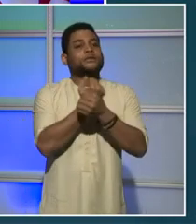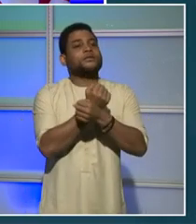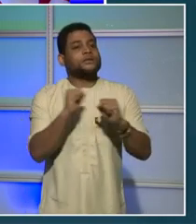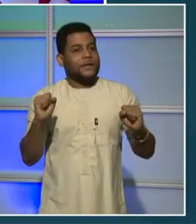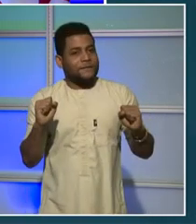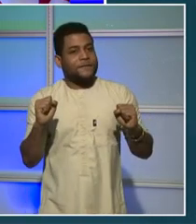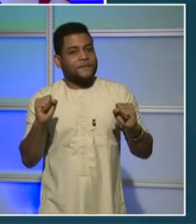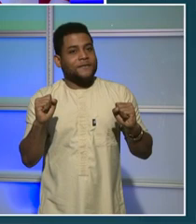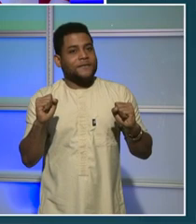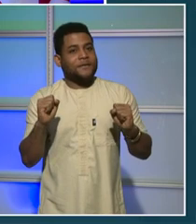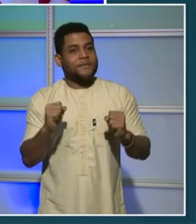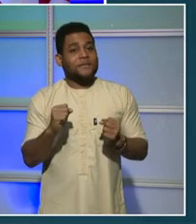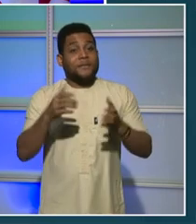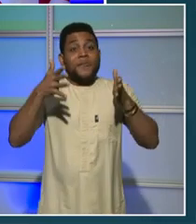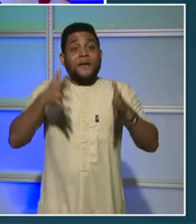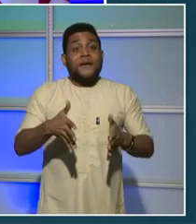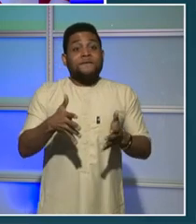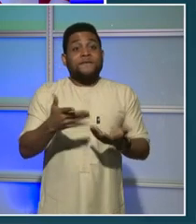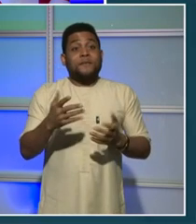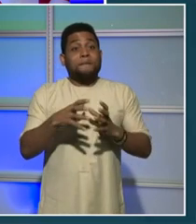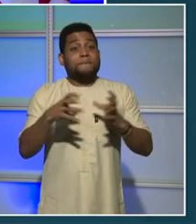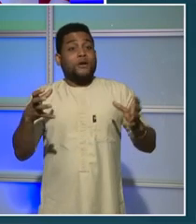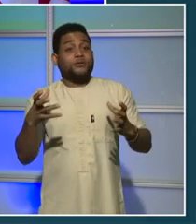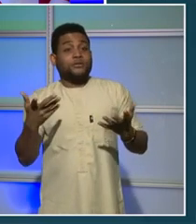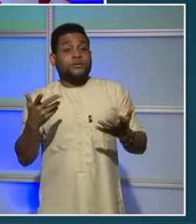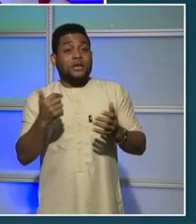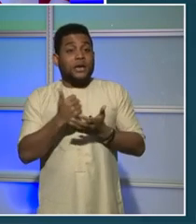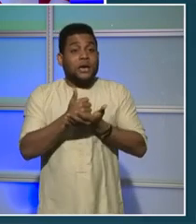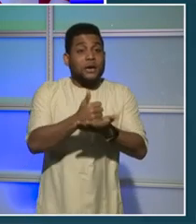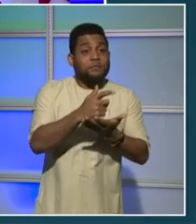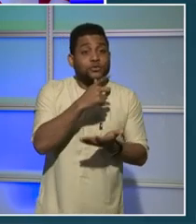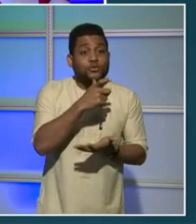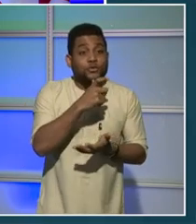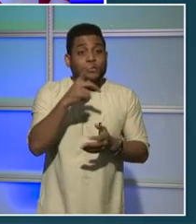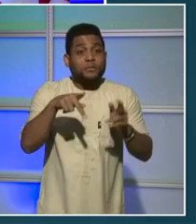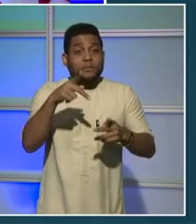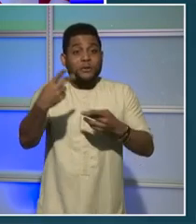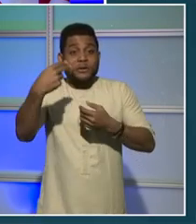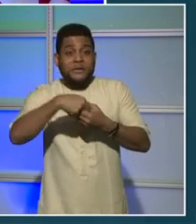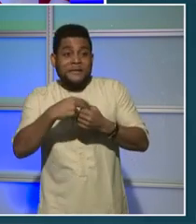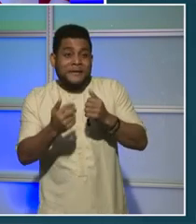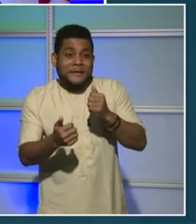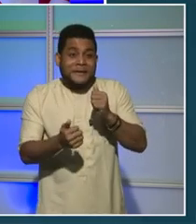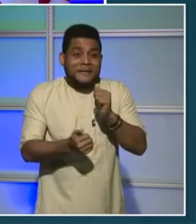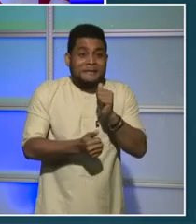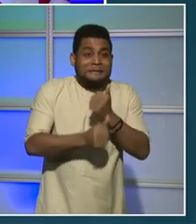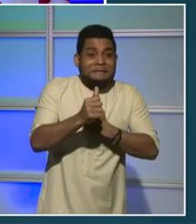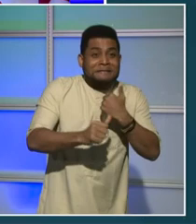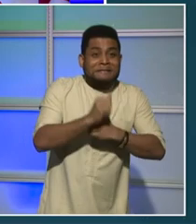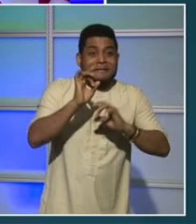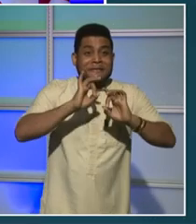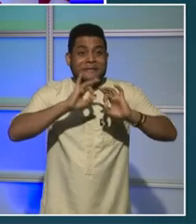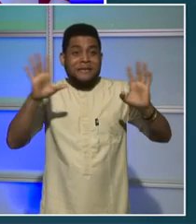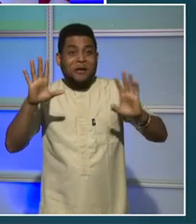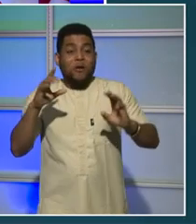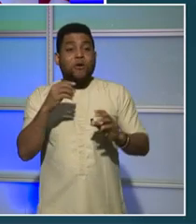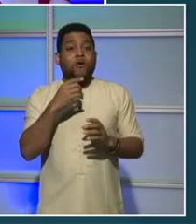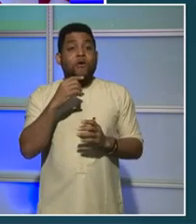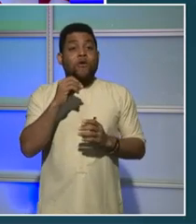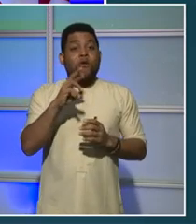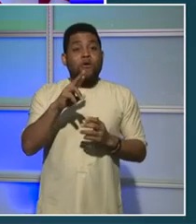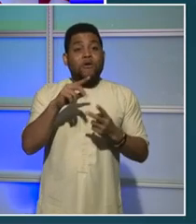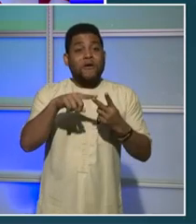at risk of getting involved in violent activity or becoming a victim of violent activity and getting them connected to better